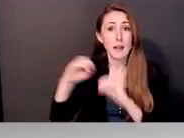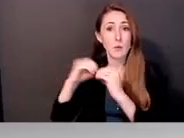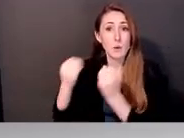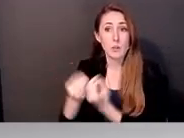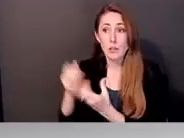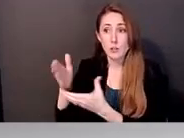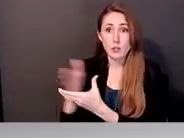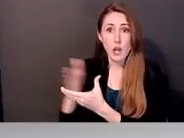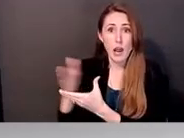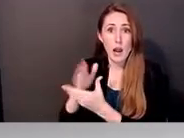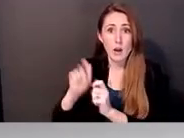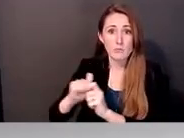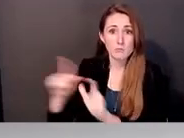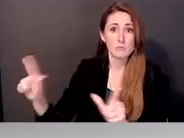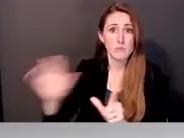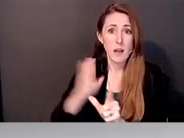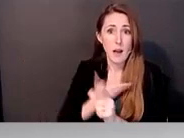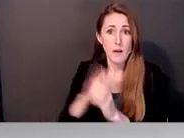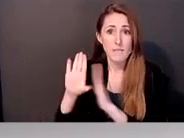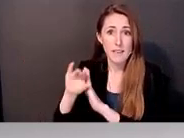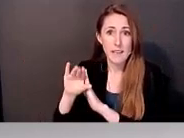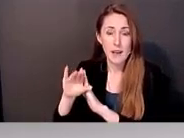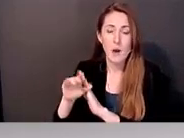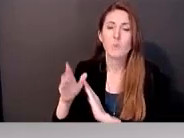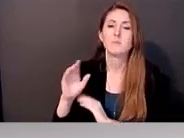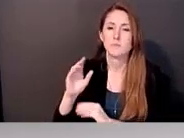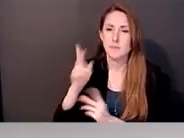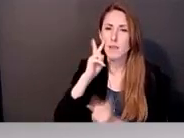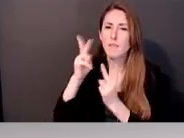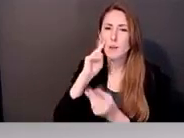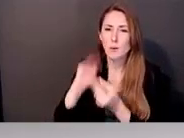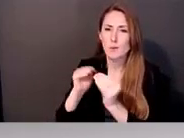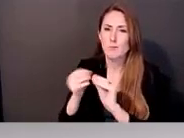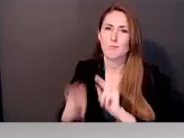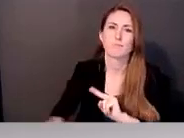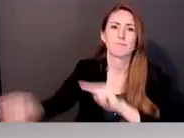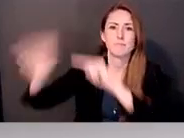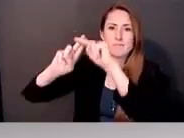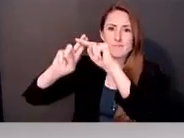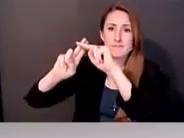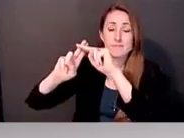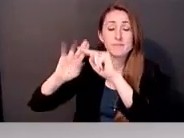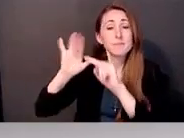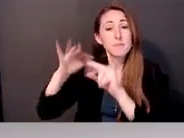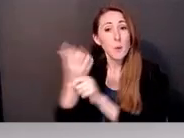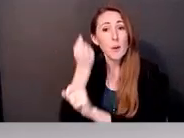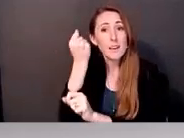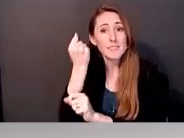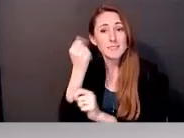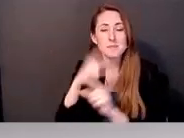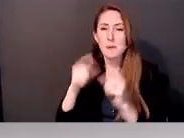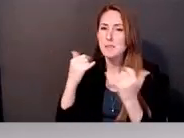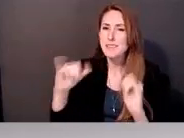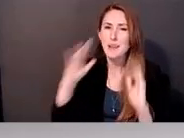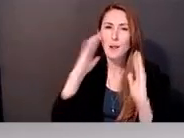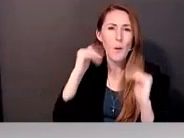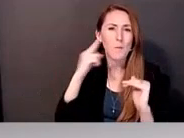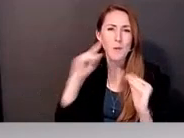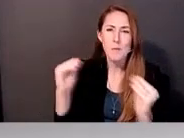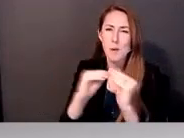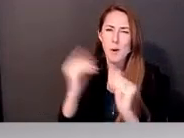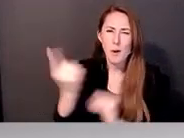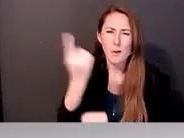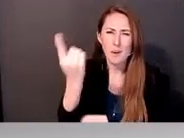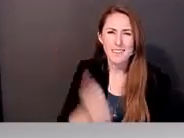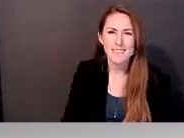that reflected in the basic analytics. So it was a win, but we're still always hoping for more. For